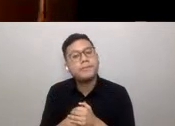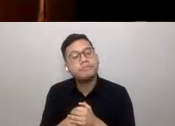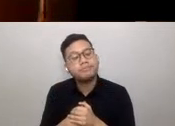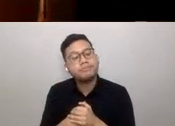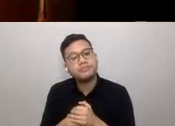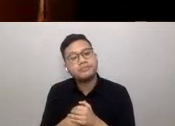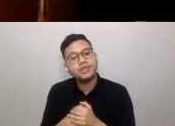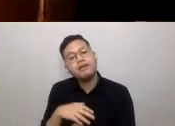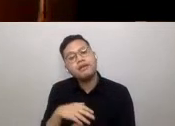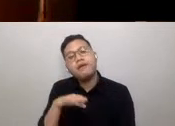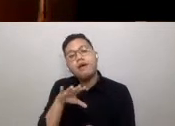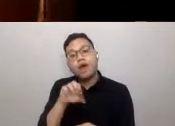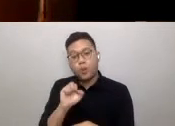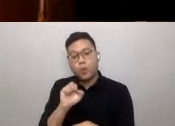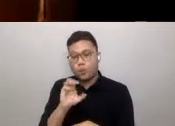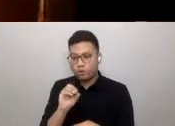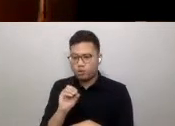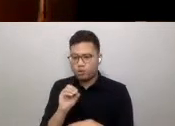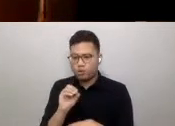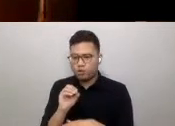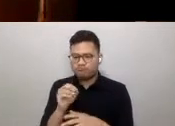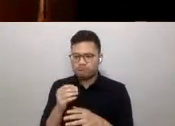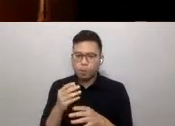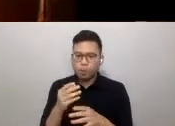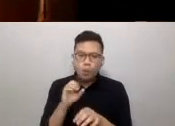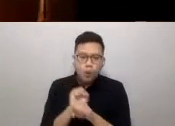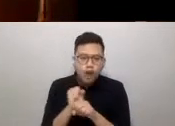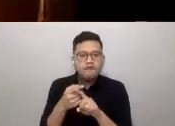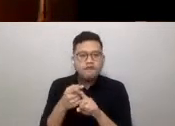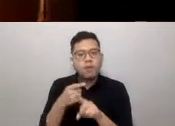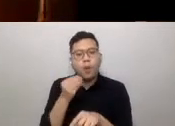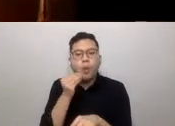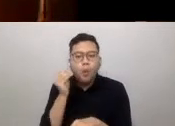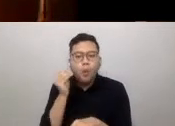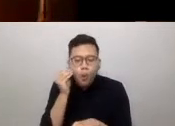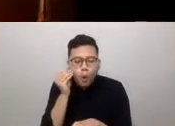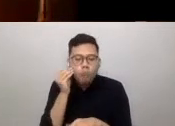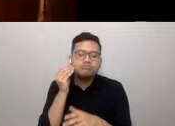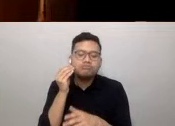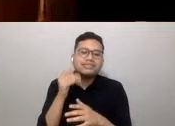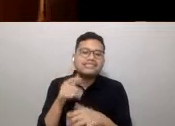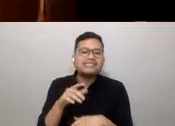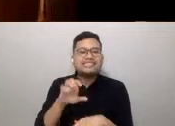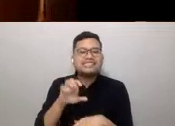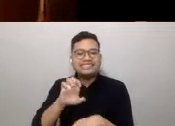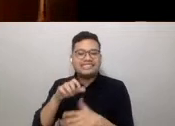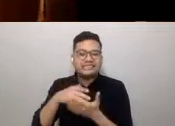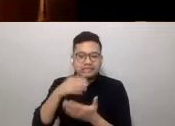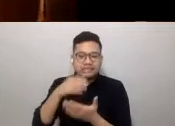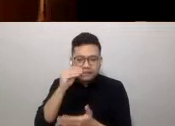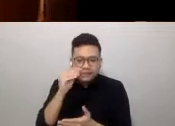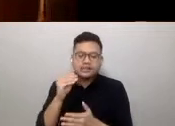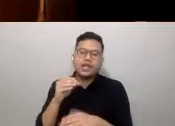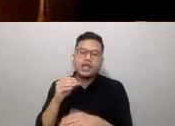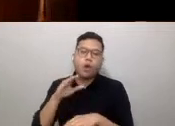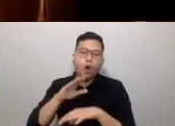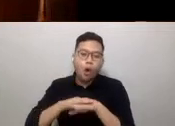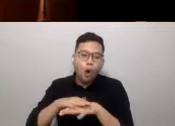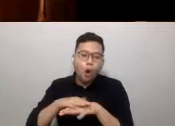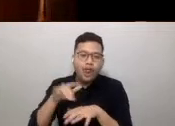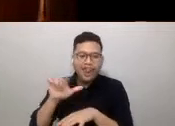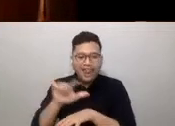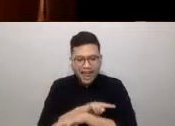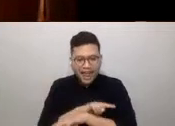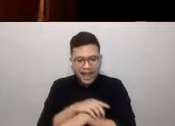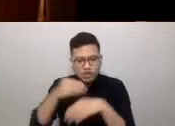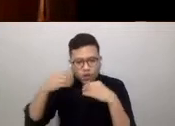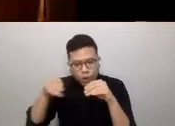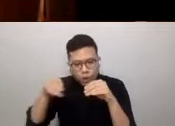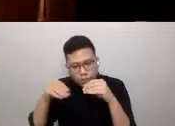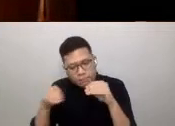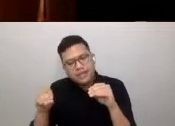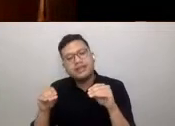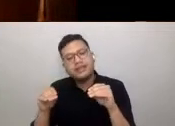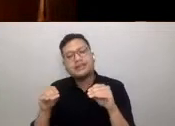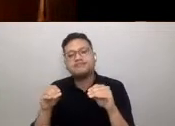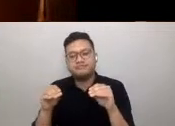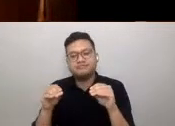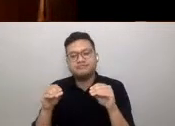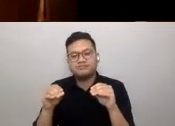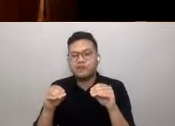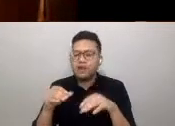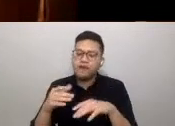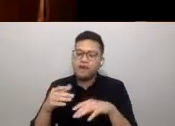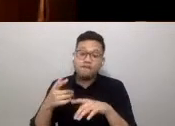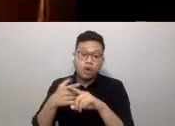So, remote working, e-learning, online shopping and digital cultural offerings from the comfort of your sofa